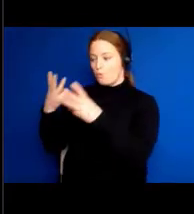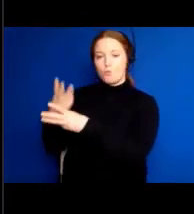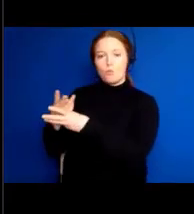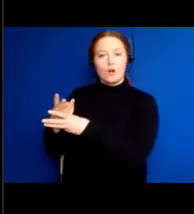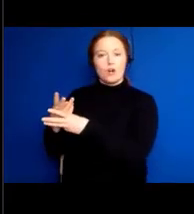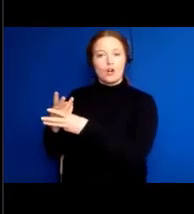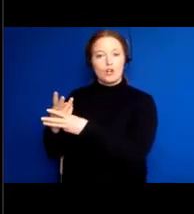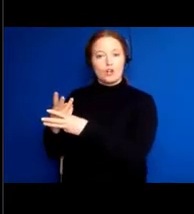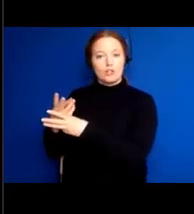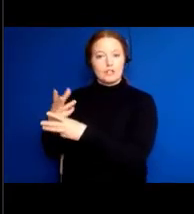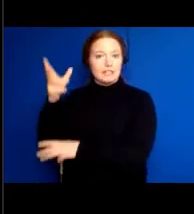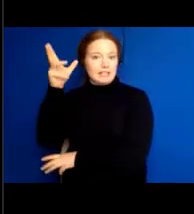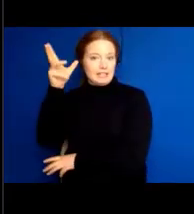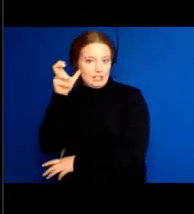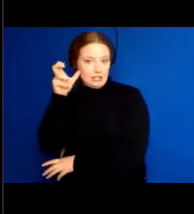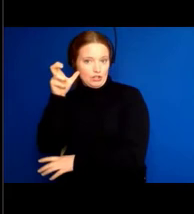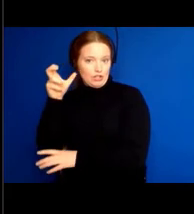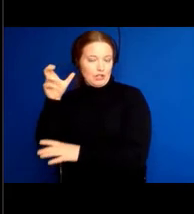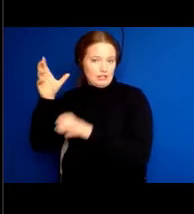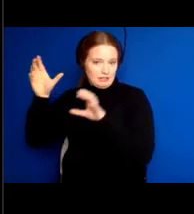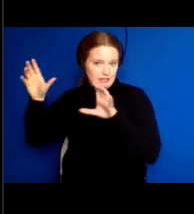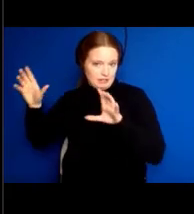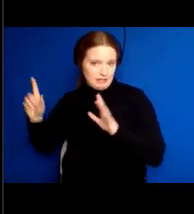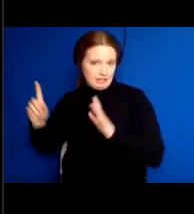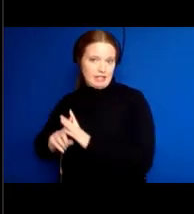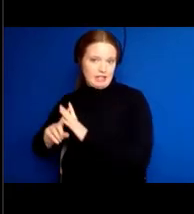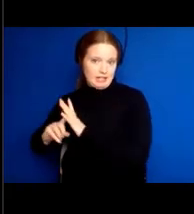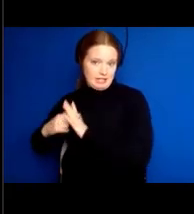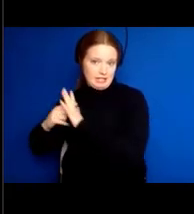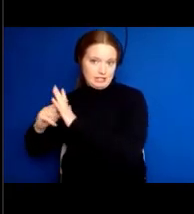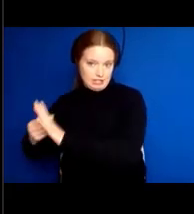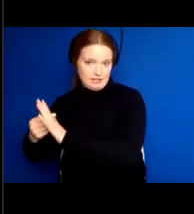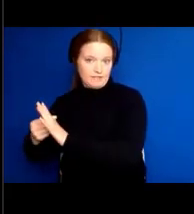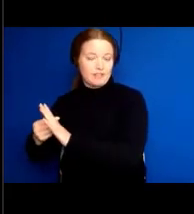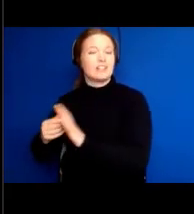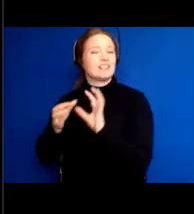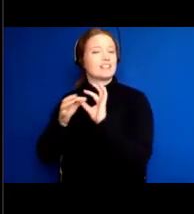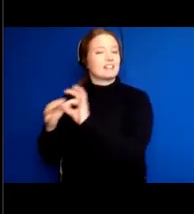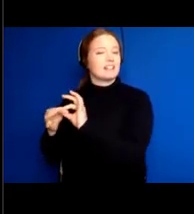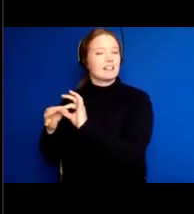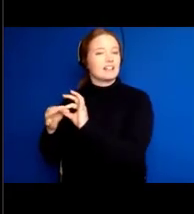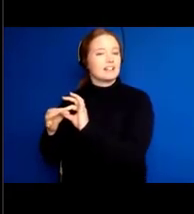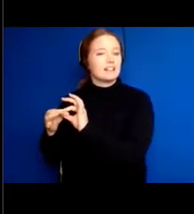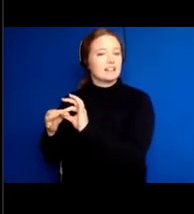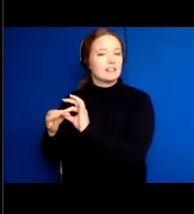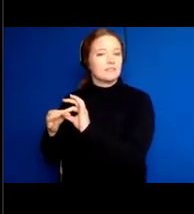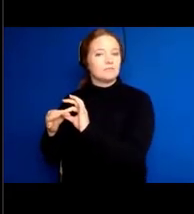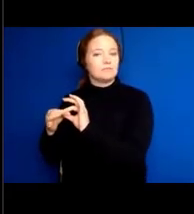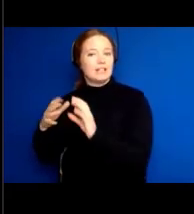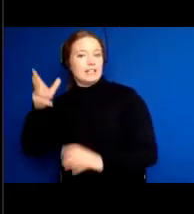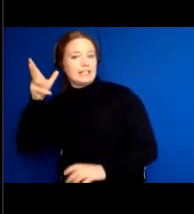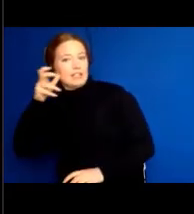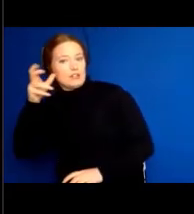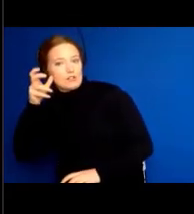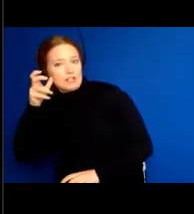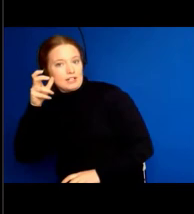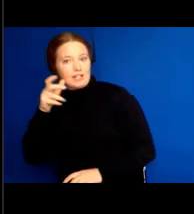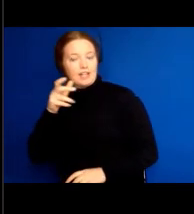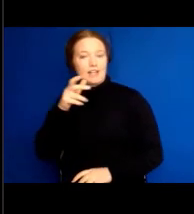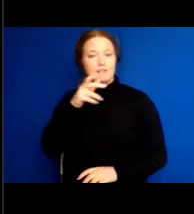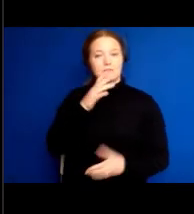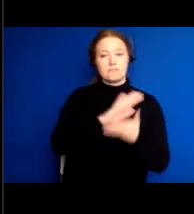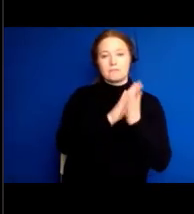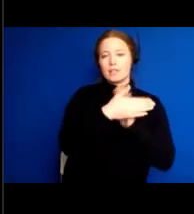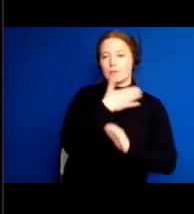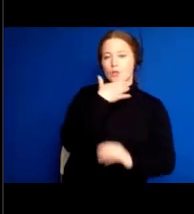to the UN Decade of Healthy Aging, which has also started this year. So hearing and aging are going to be worked on